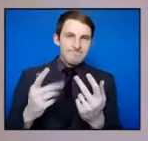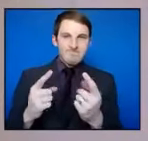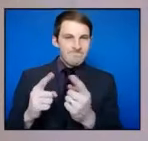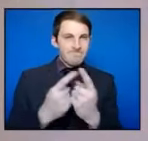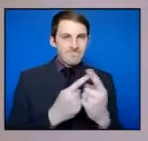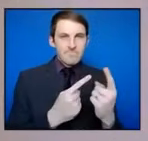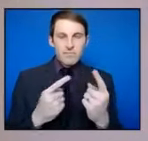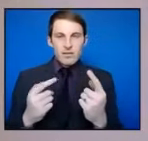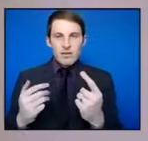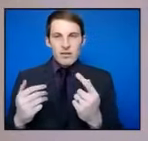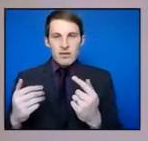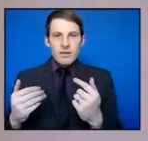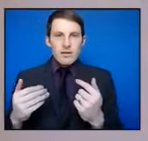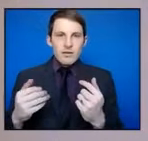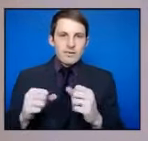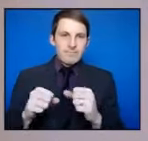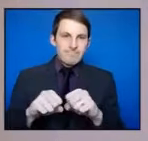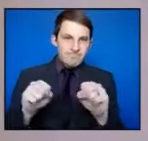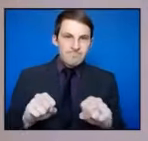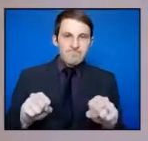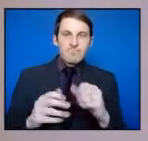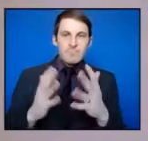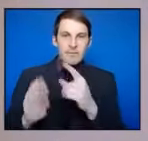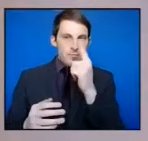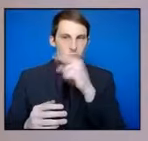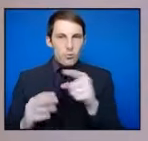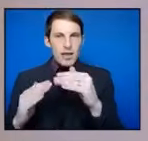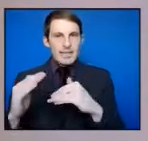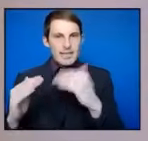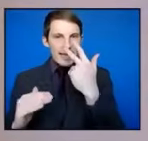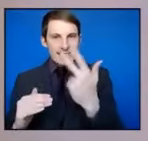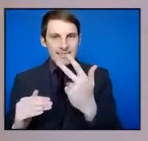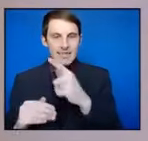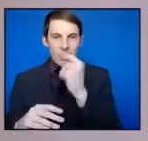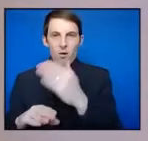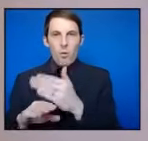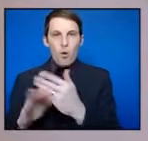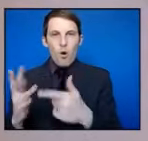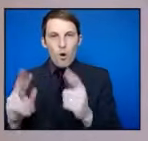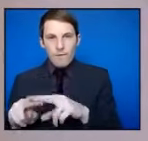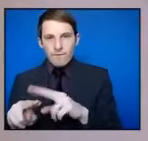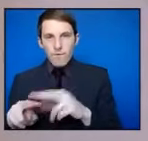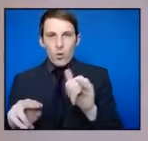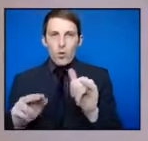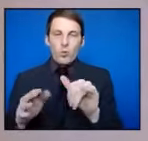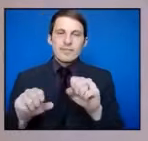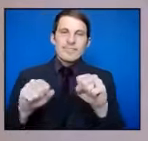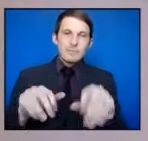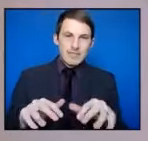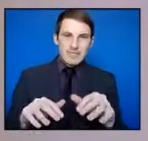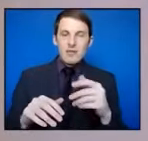in which people under the age of 18 have their fines worked off or perhaps dismissed. And I'll make that as a general